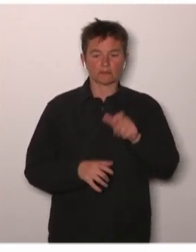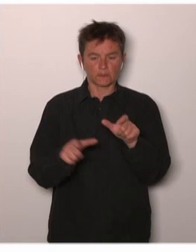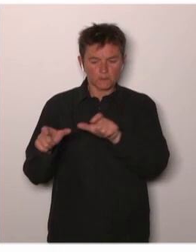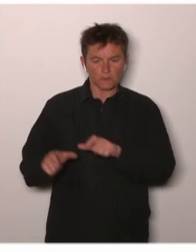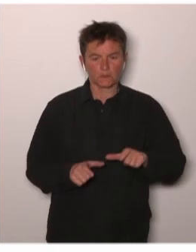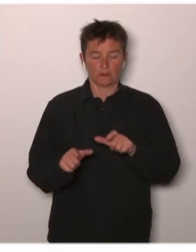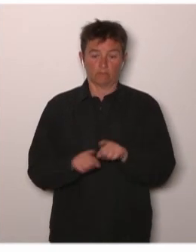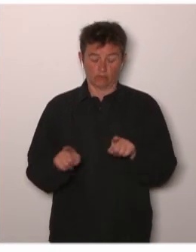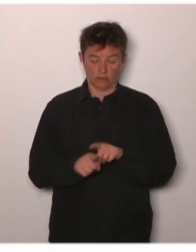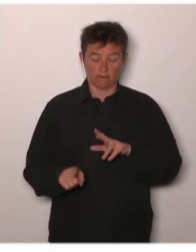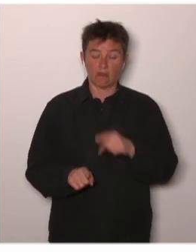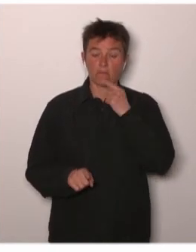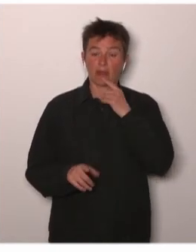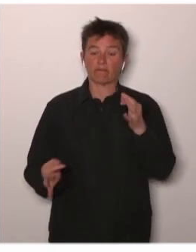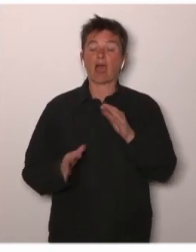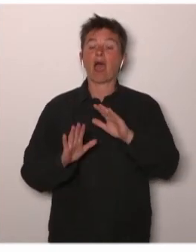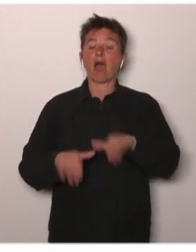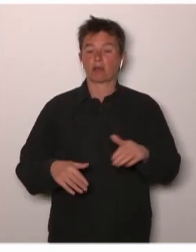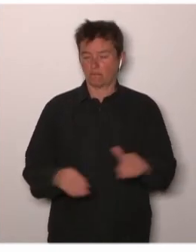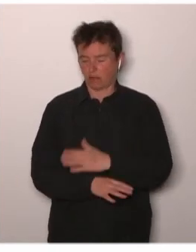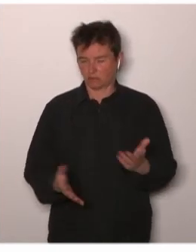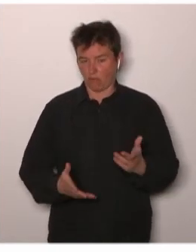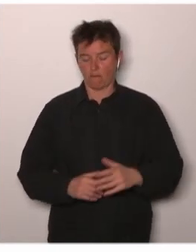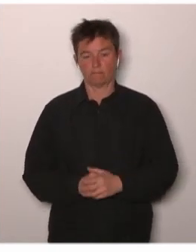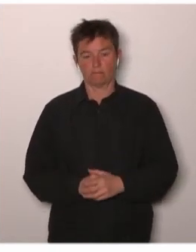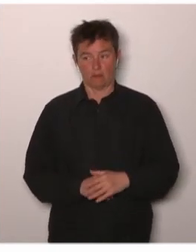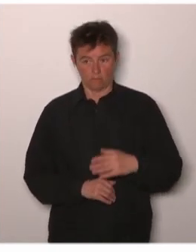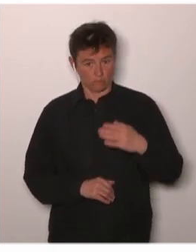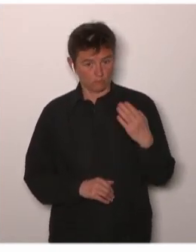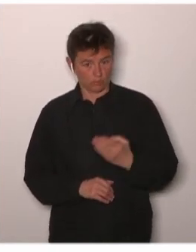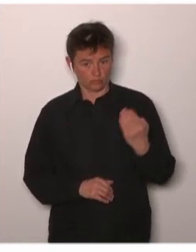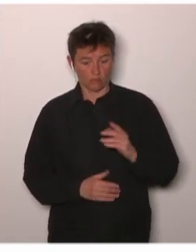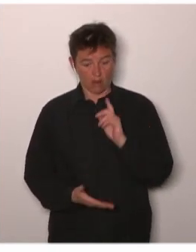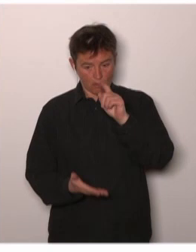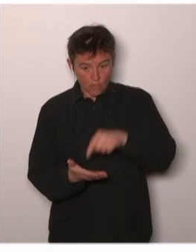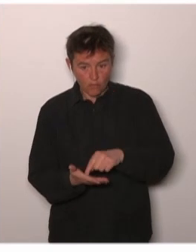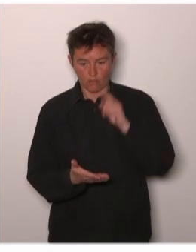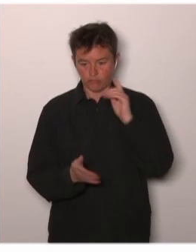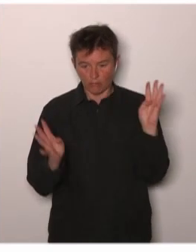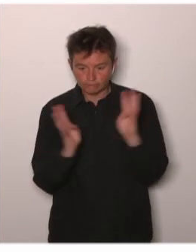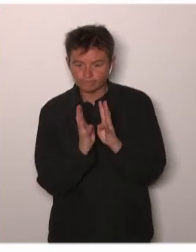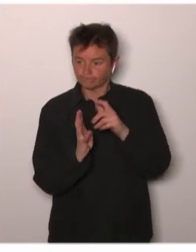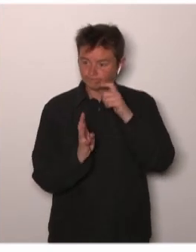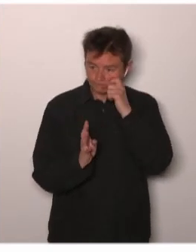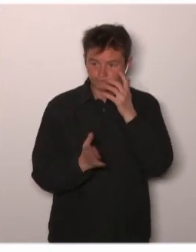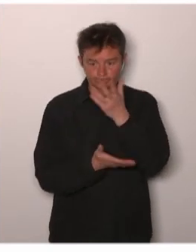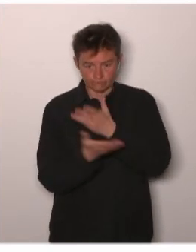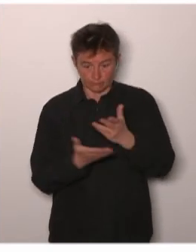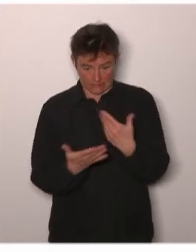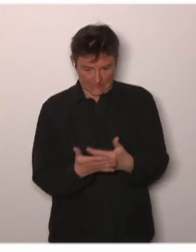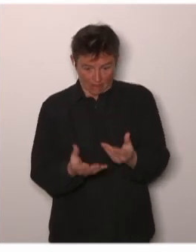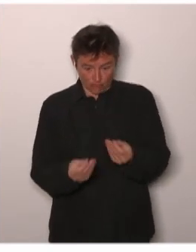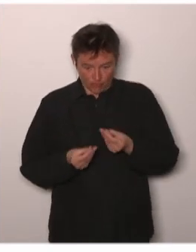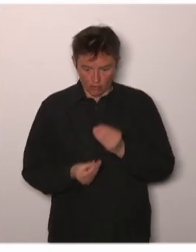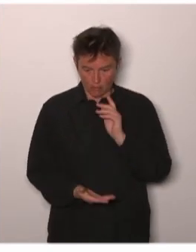where do we address where is the place to meet and here we are being given a place for academics to liaise with the